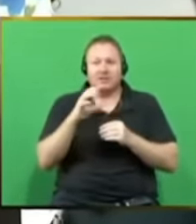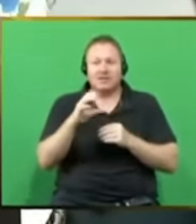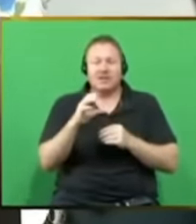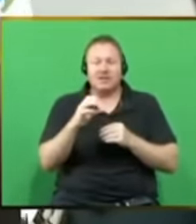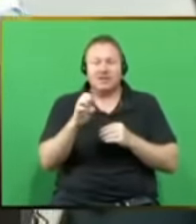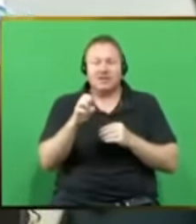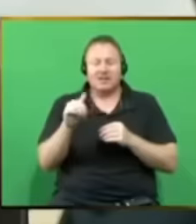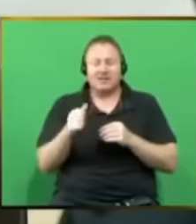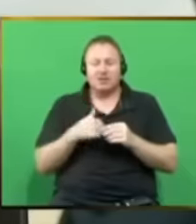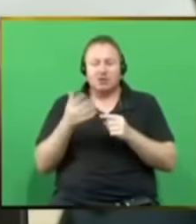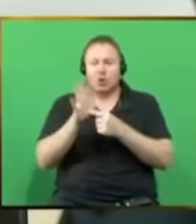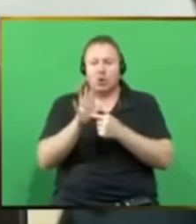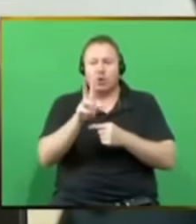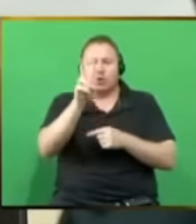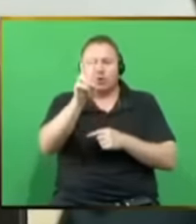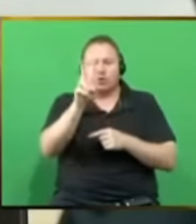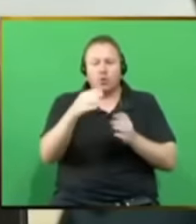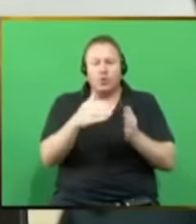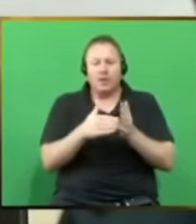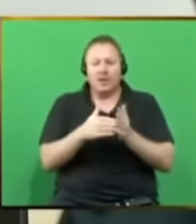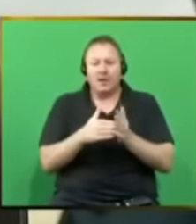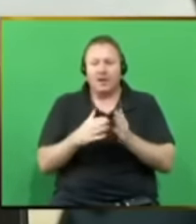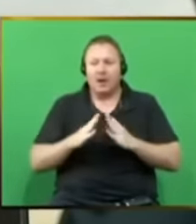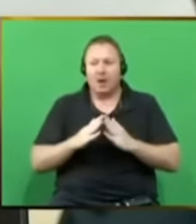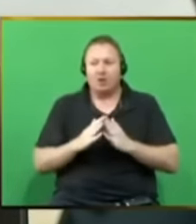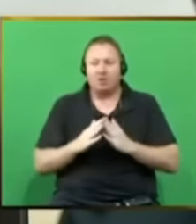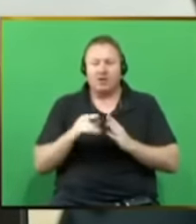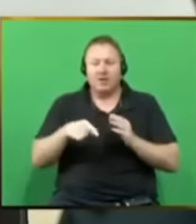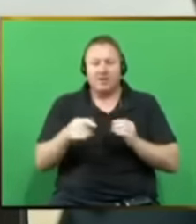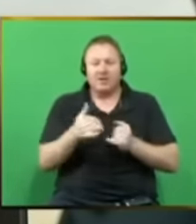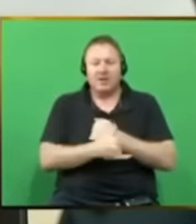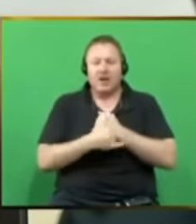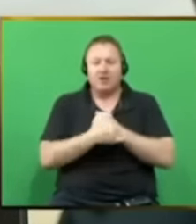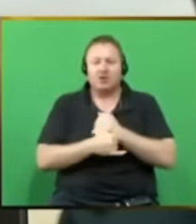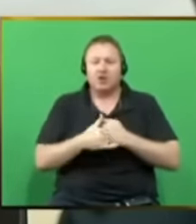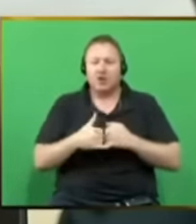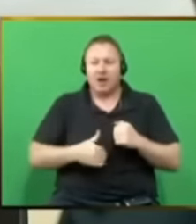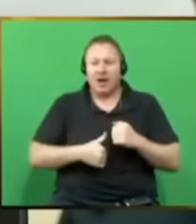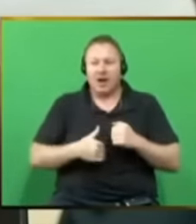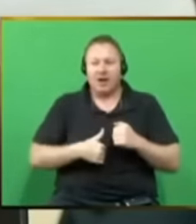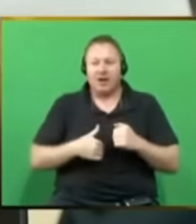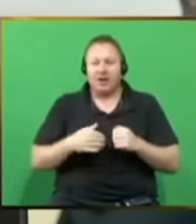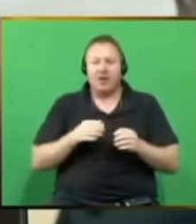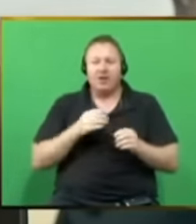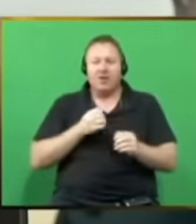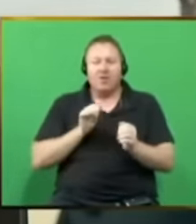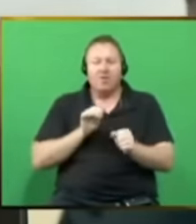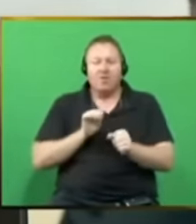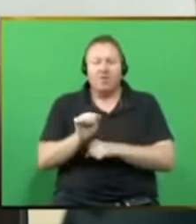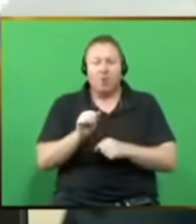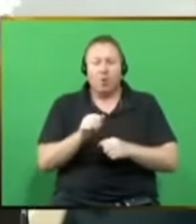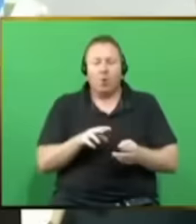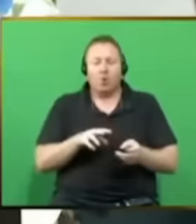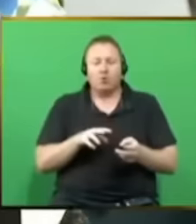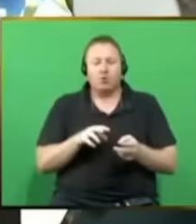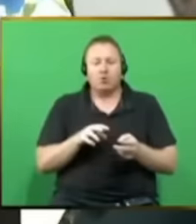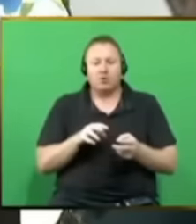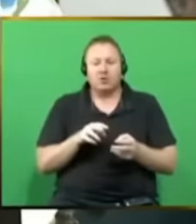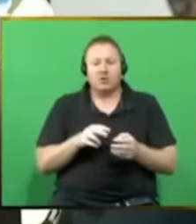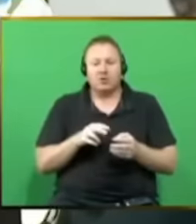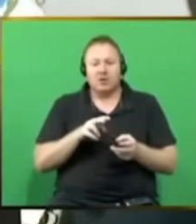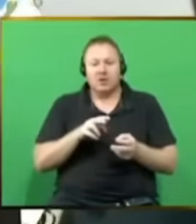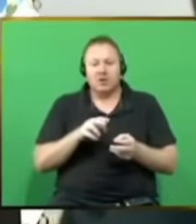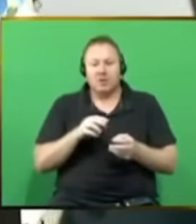at least two million households in this country are experiencing hunger and forced to skip a meal a day. These are not just